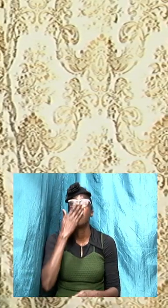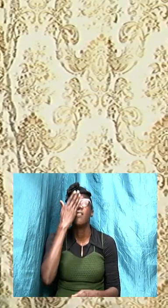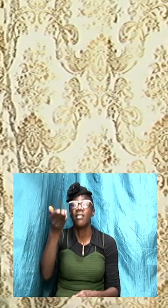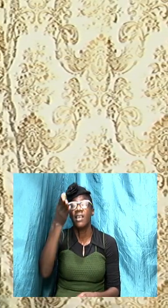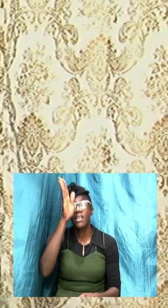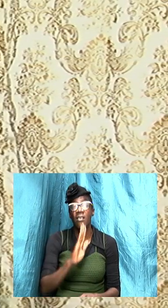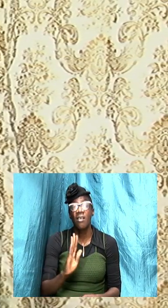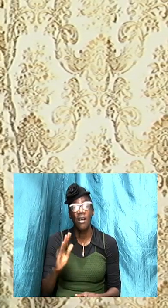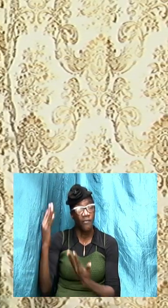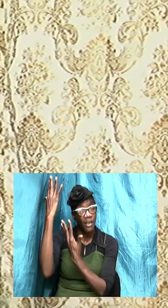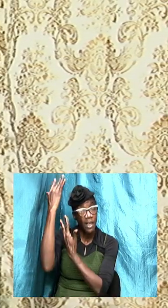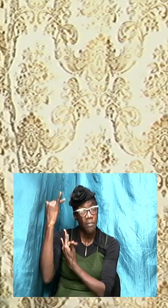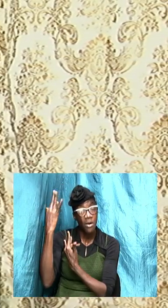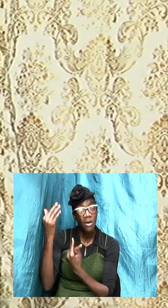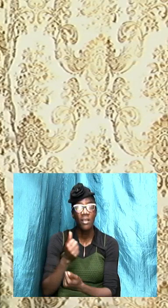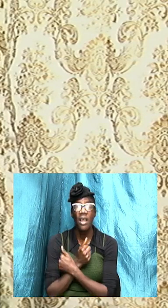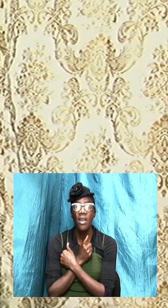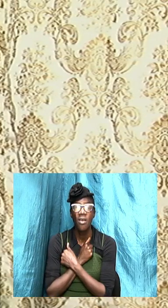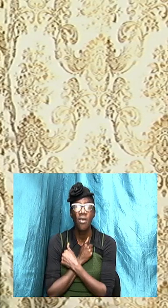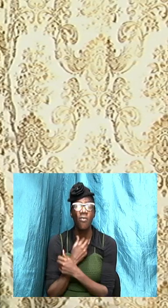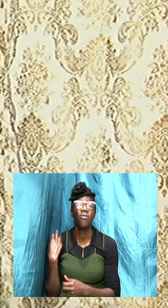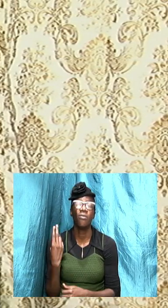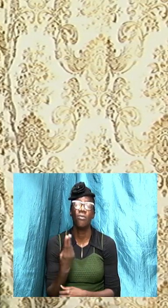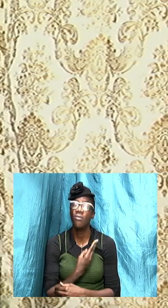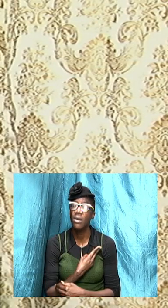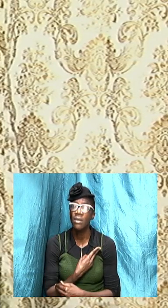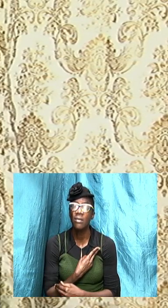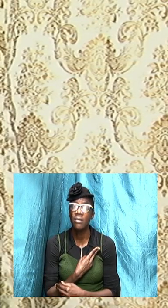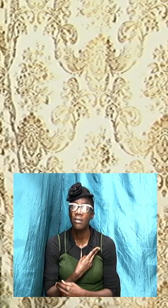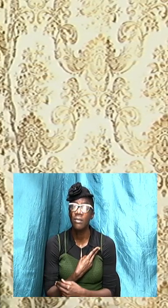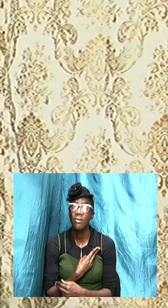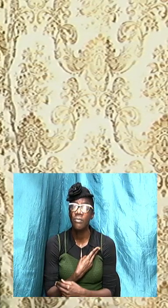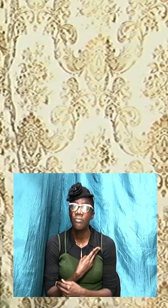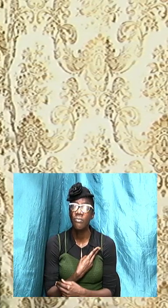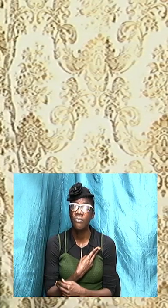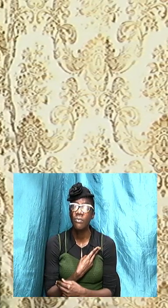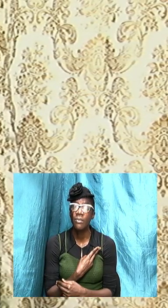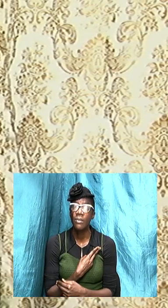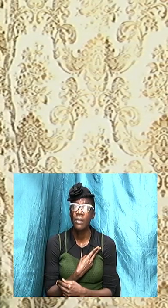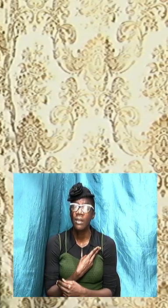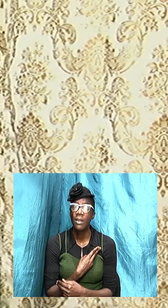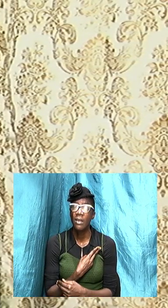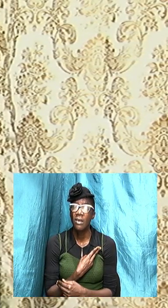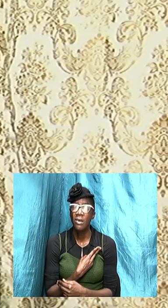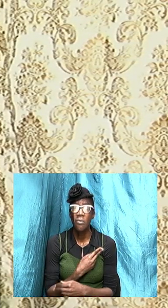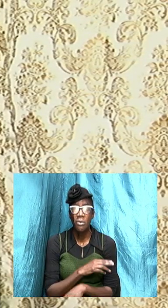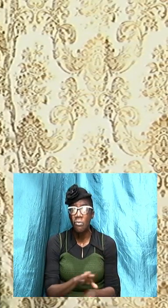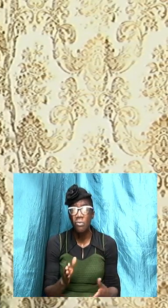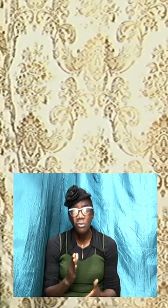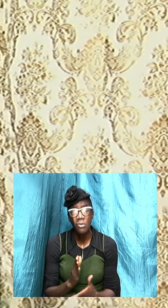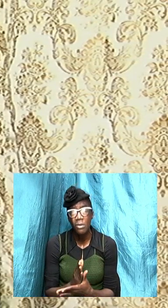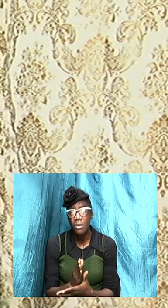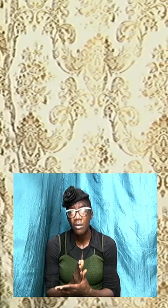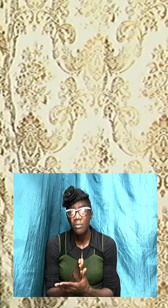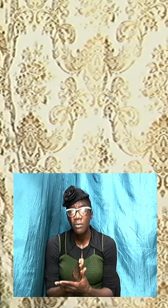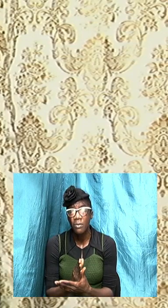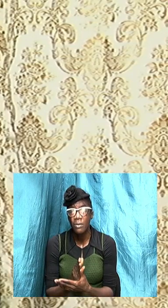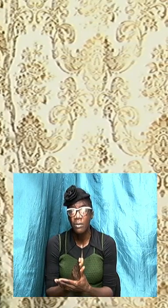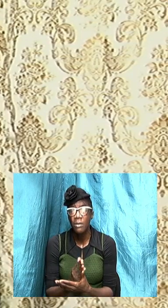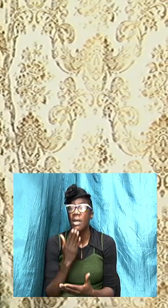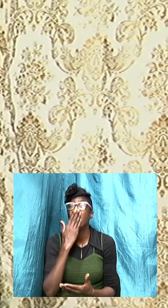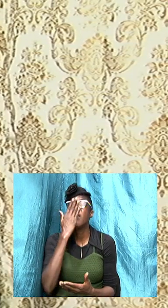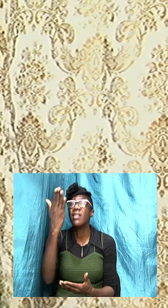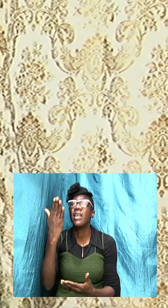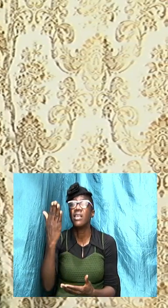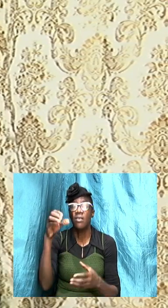God for your mercies and your love towards us God they cease not and we thank you God that